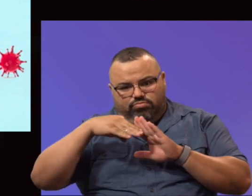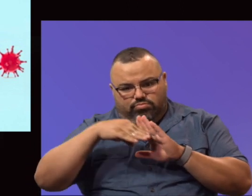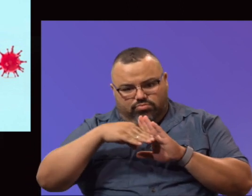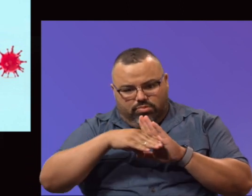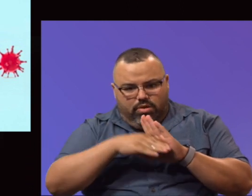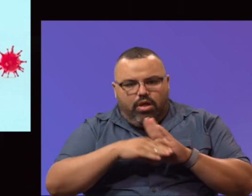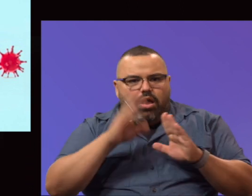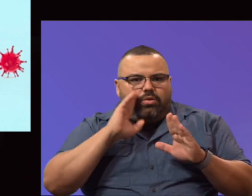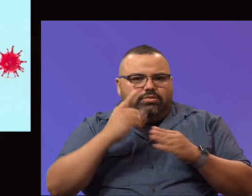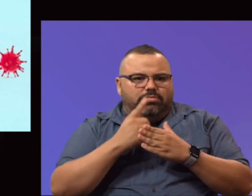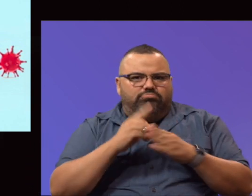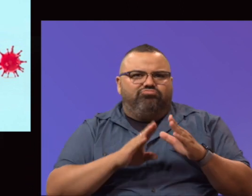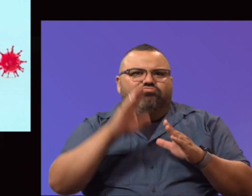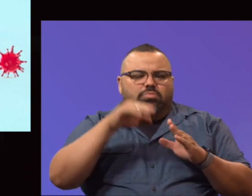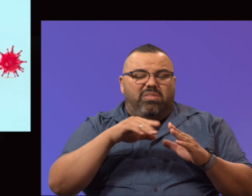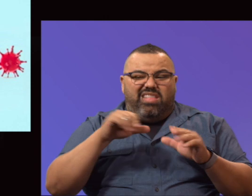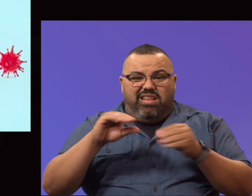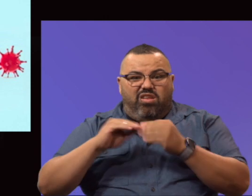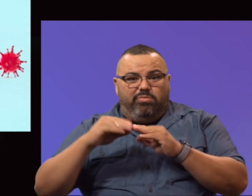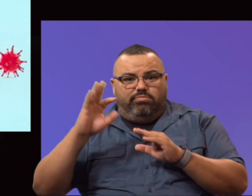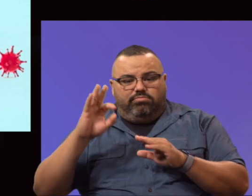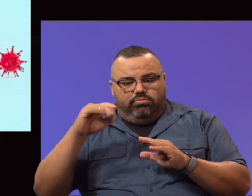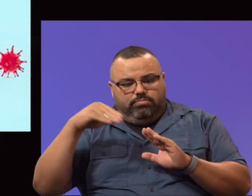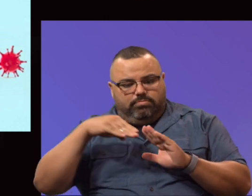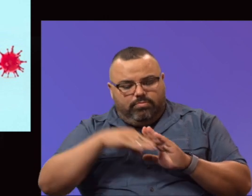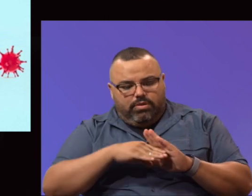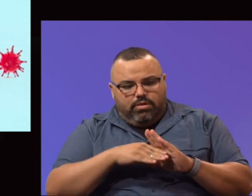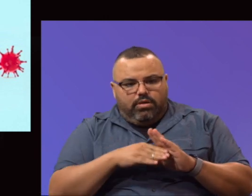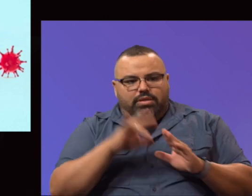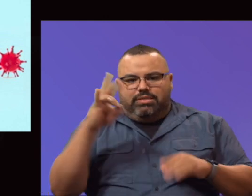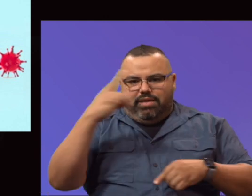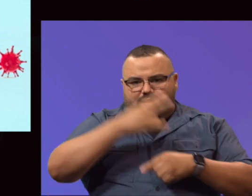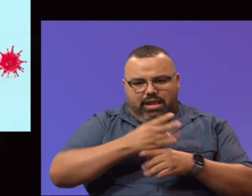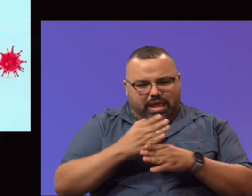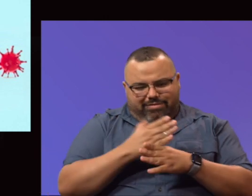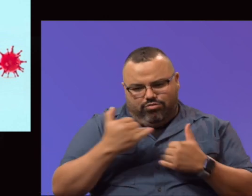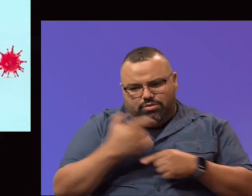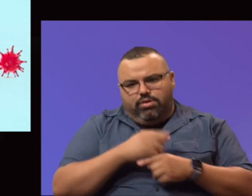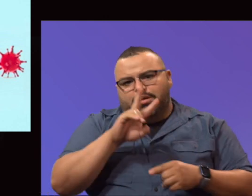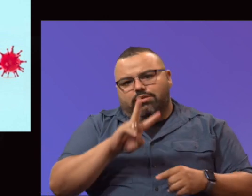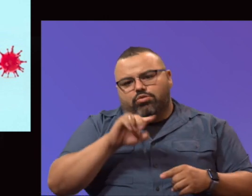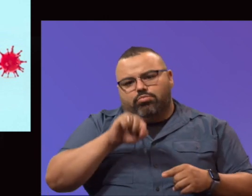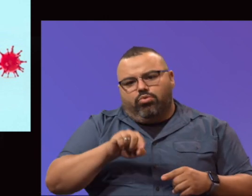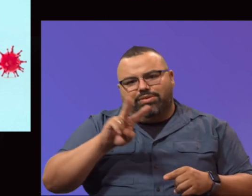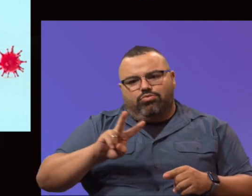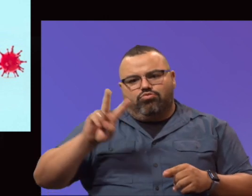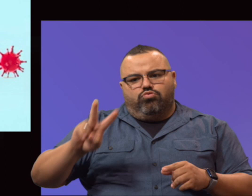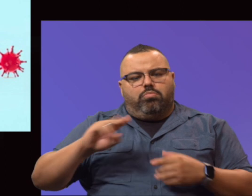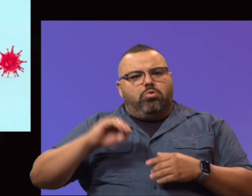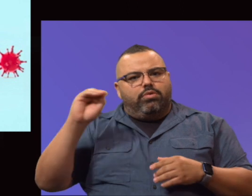some upward trends. That number has continued to fall. The rolling seven-day average today stood at 2.22 percent.